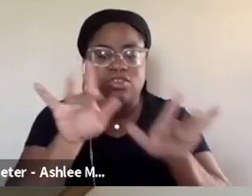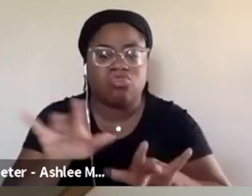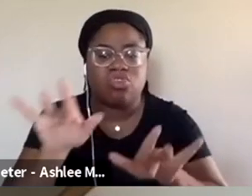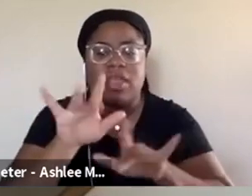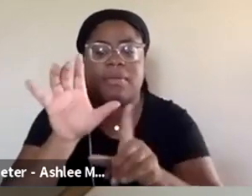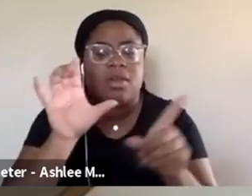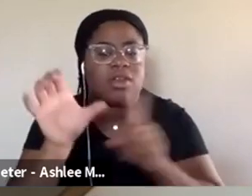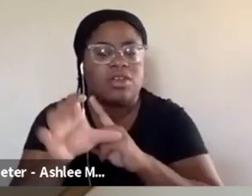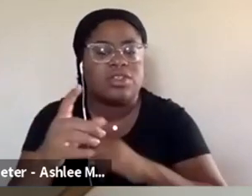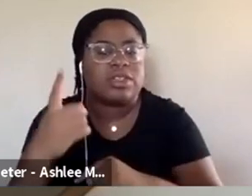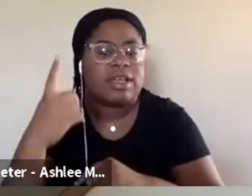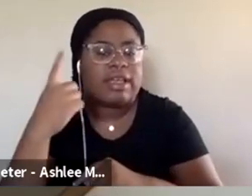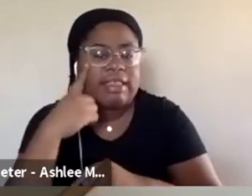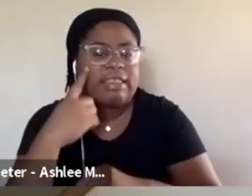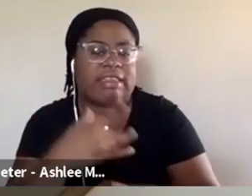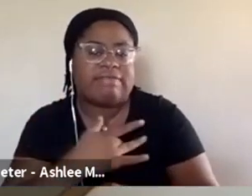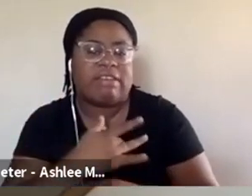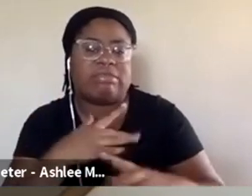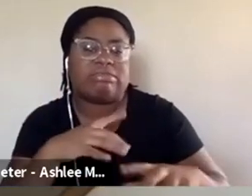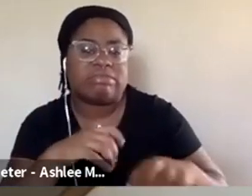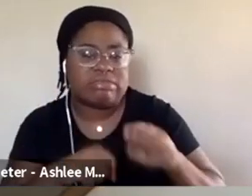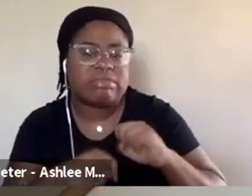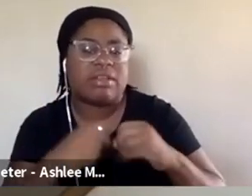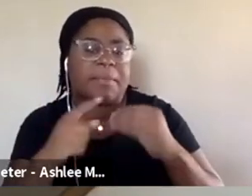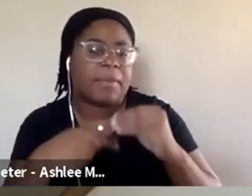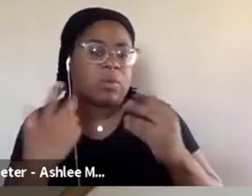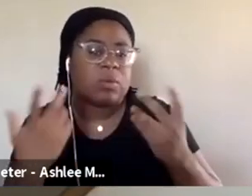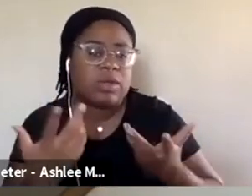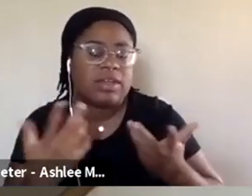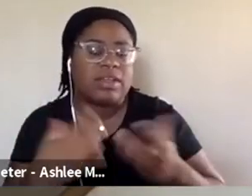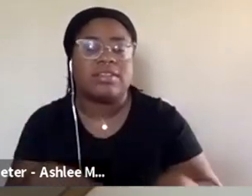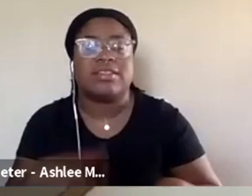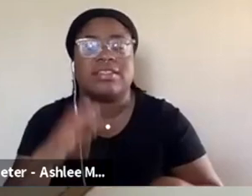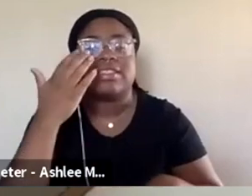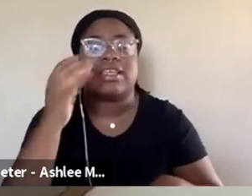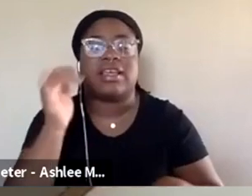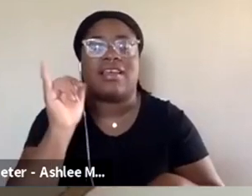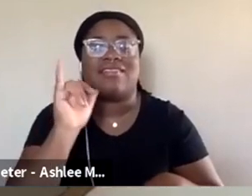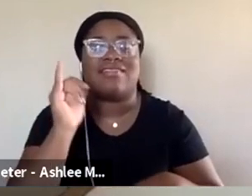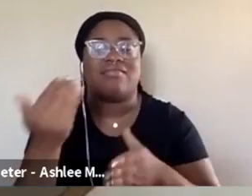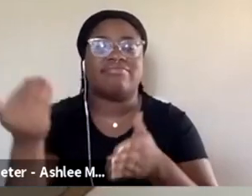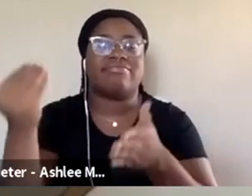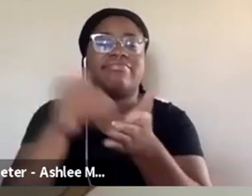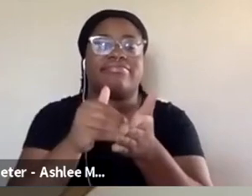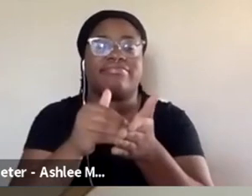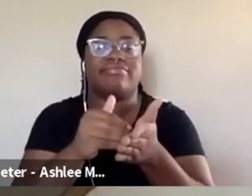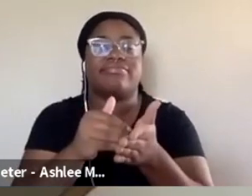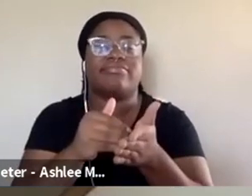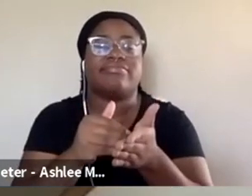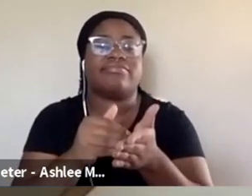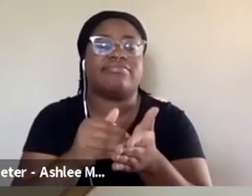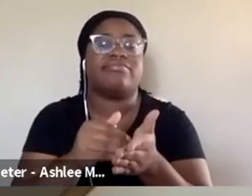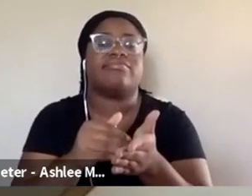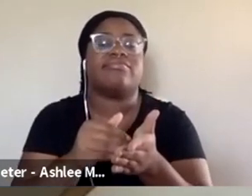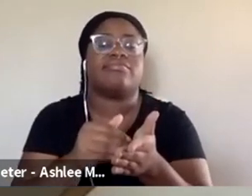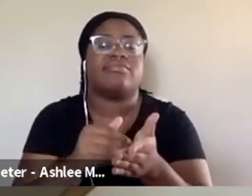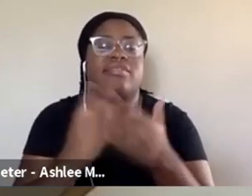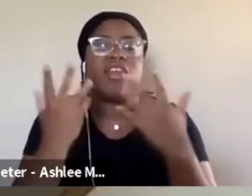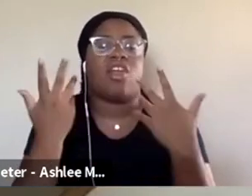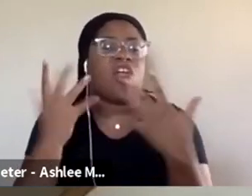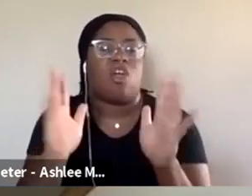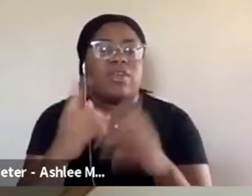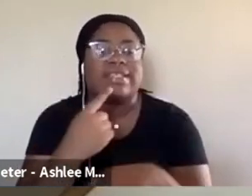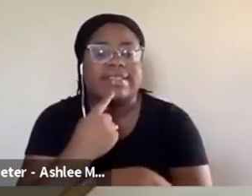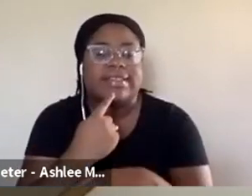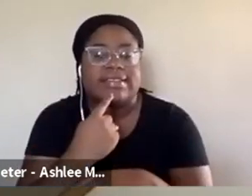one of the things that I think I got like disheartened by was that it seemed like it was like a replication of, of what, you know, is already like been